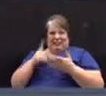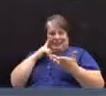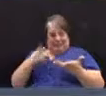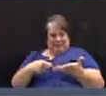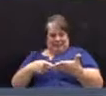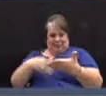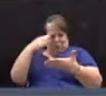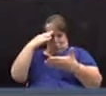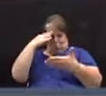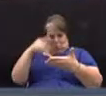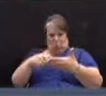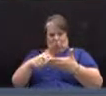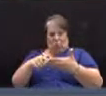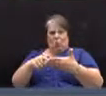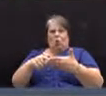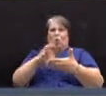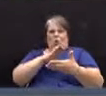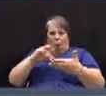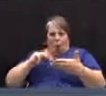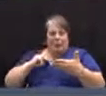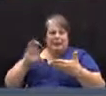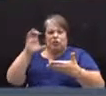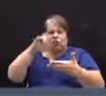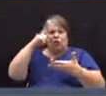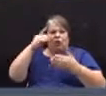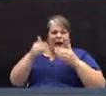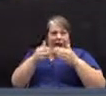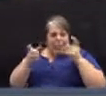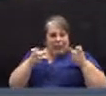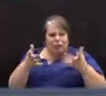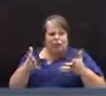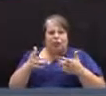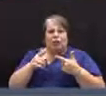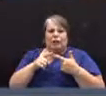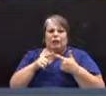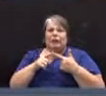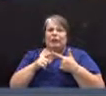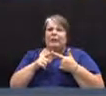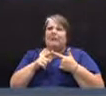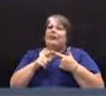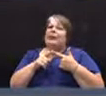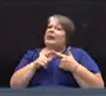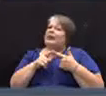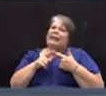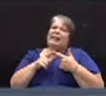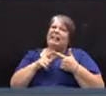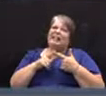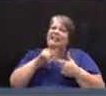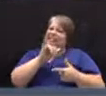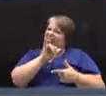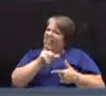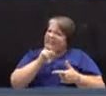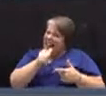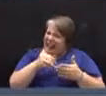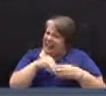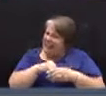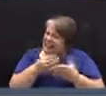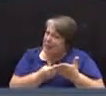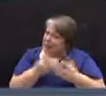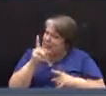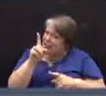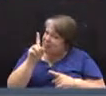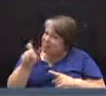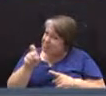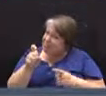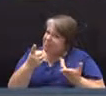a committee that is searching for a town manager, and that wouldn't be in the budget, correct? So